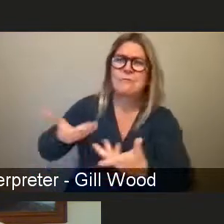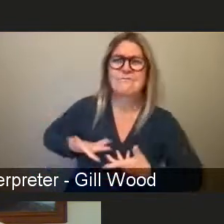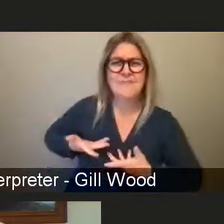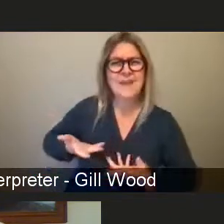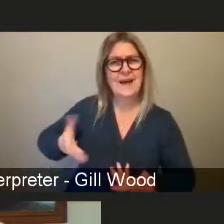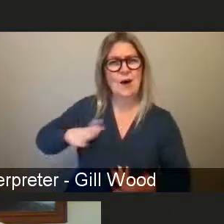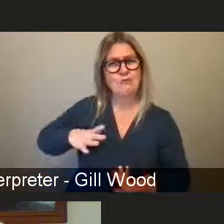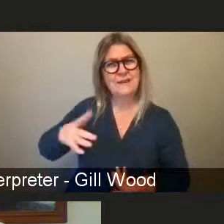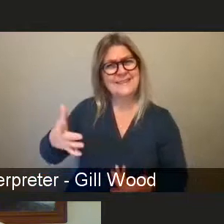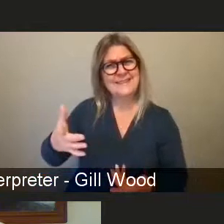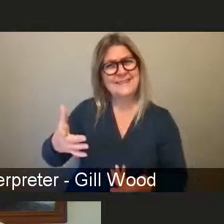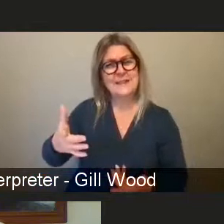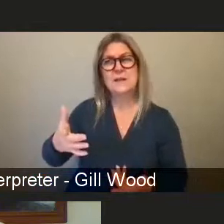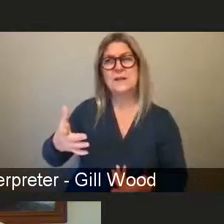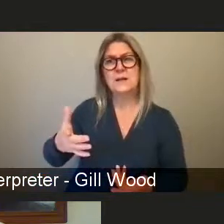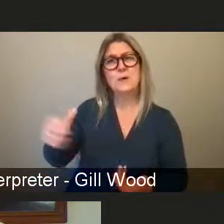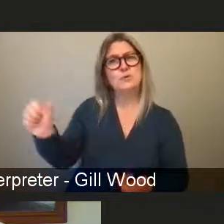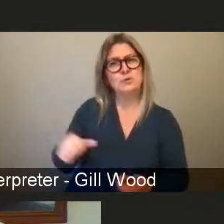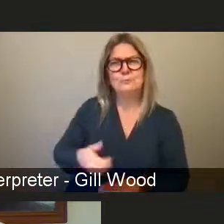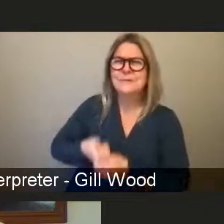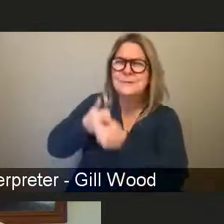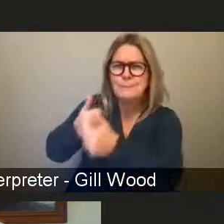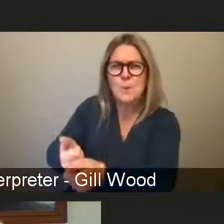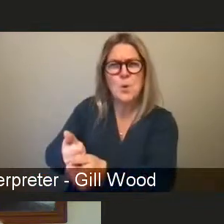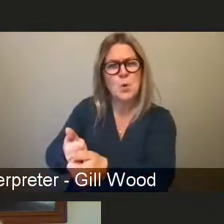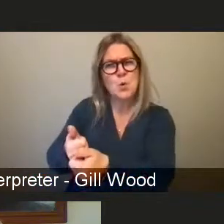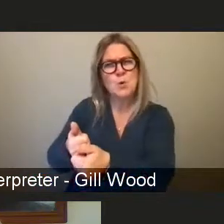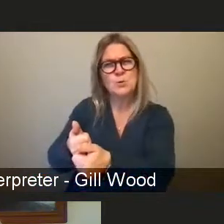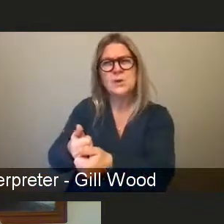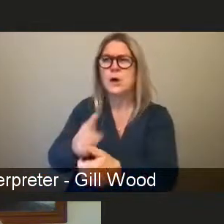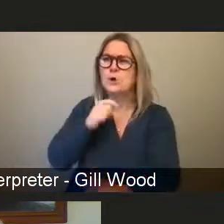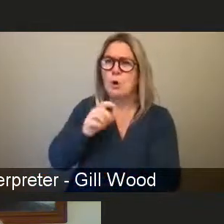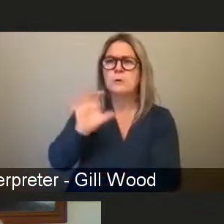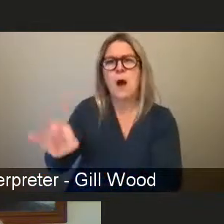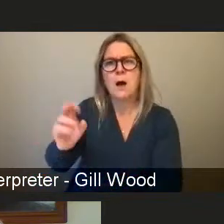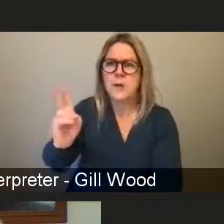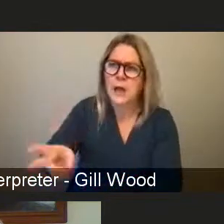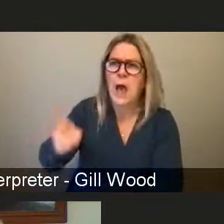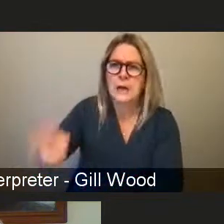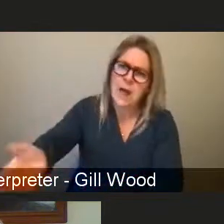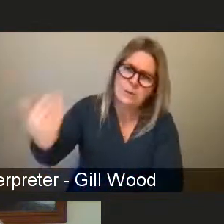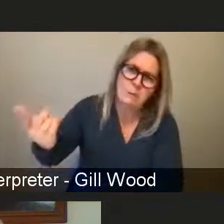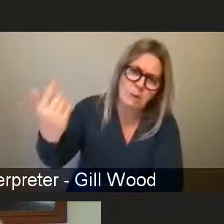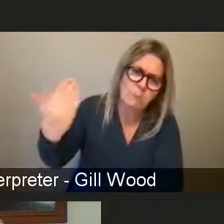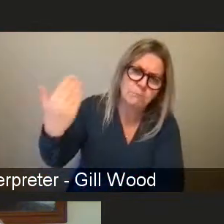to it and do something with it and not endlessly require them to tell us again. Yeah.